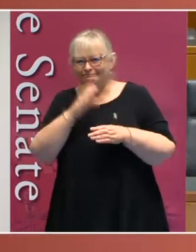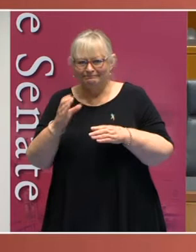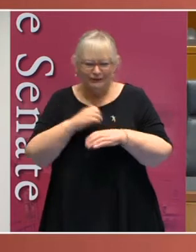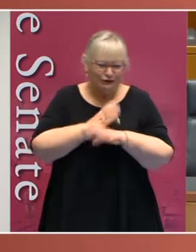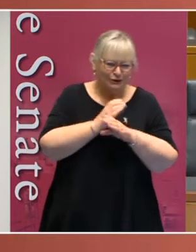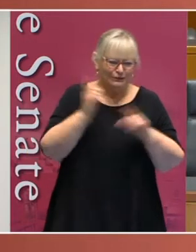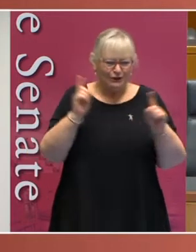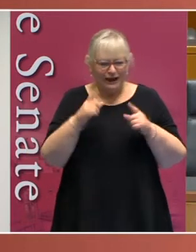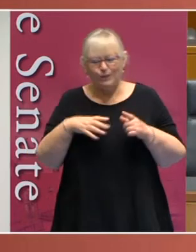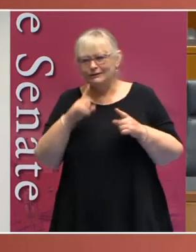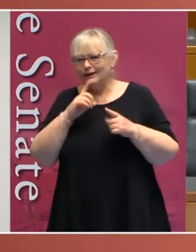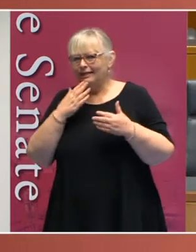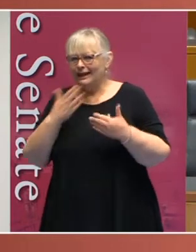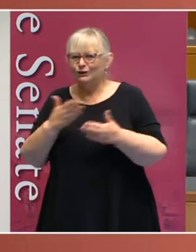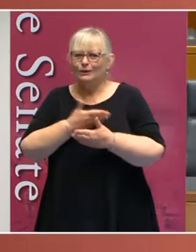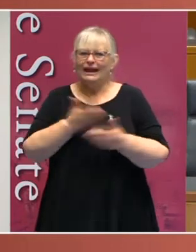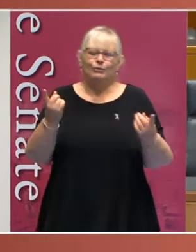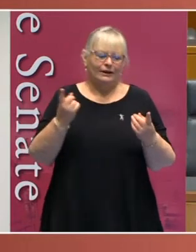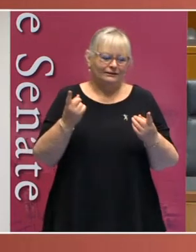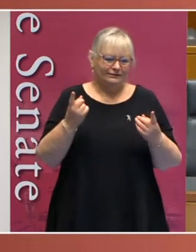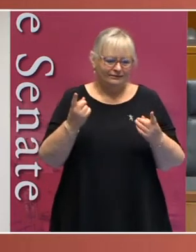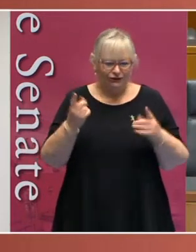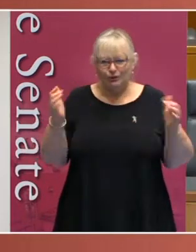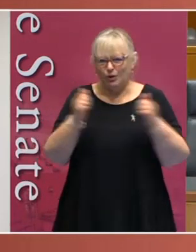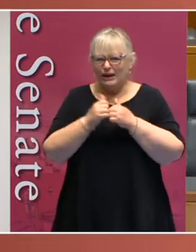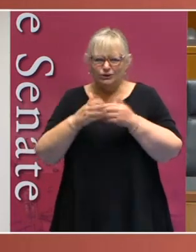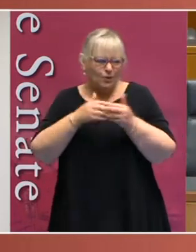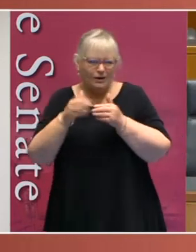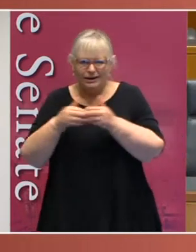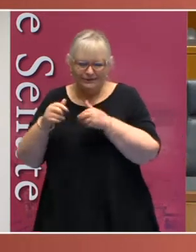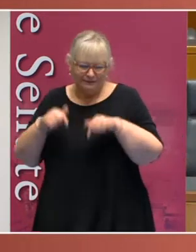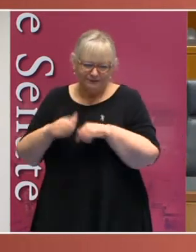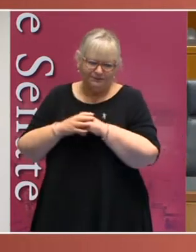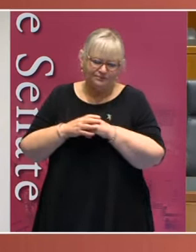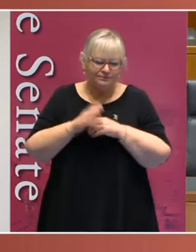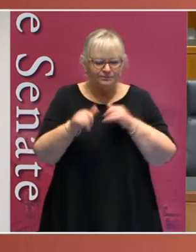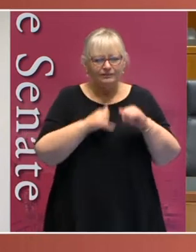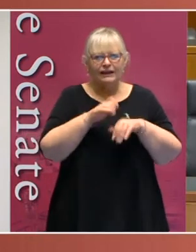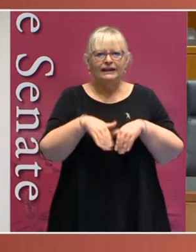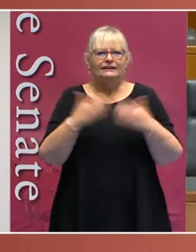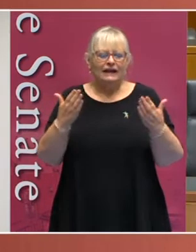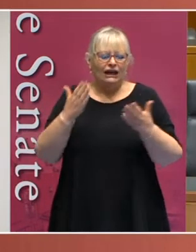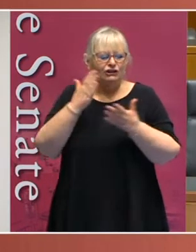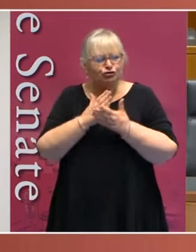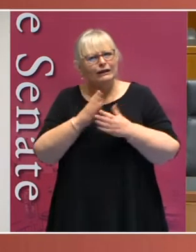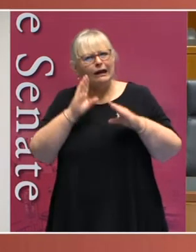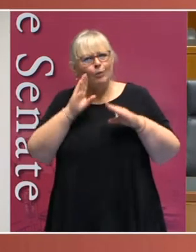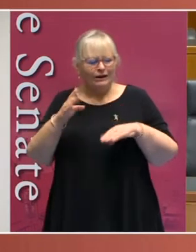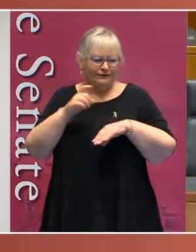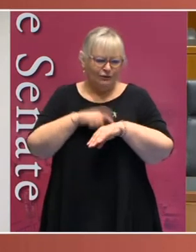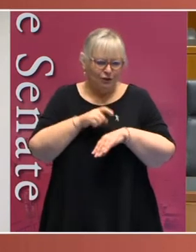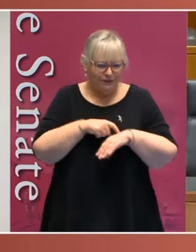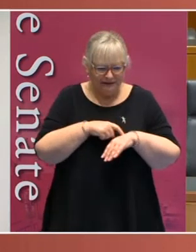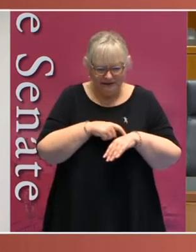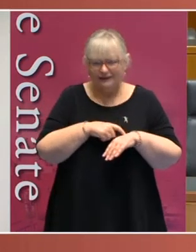thank everybody that took the time to bring this event together. International Day is a wonderful moment for our